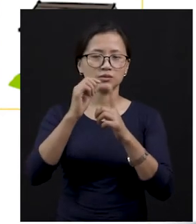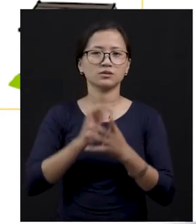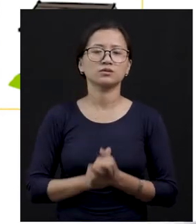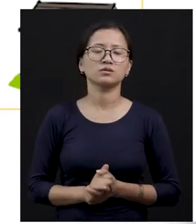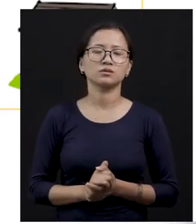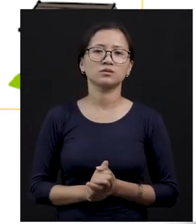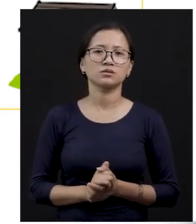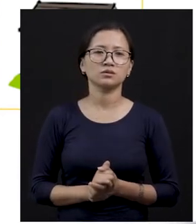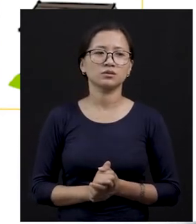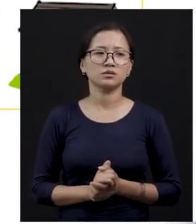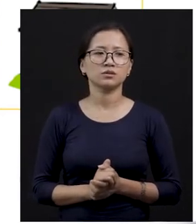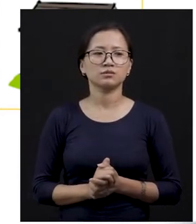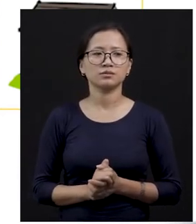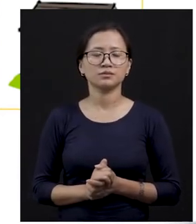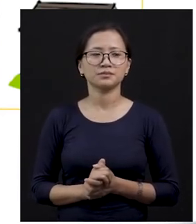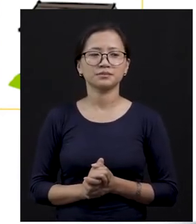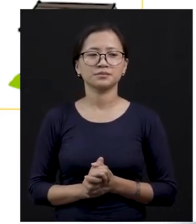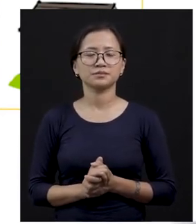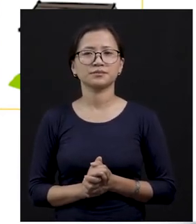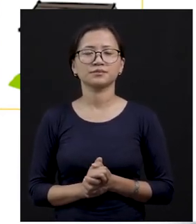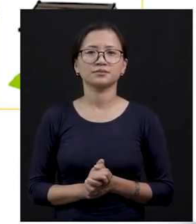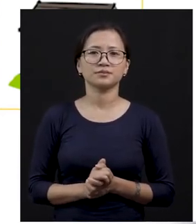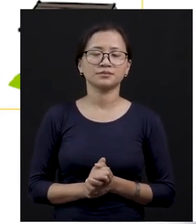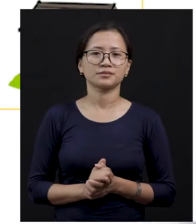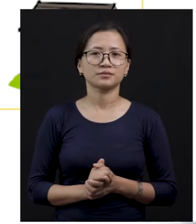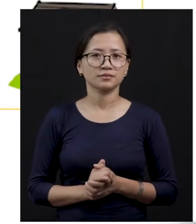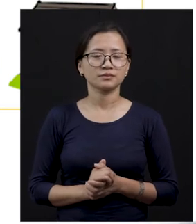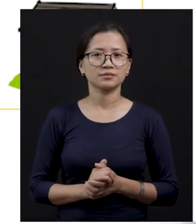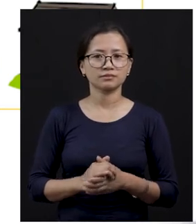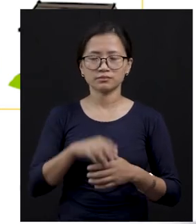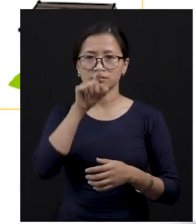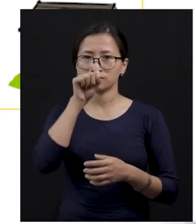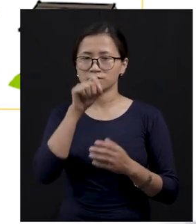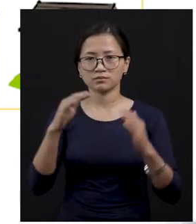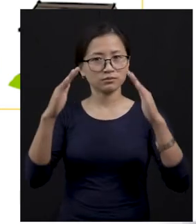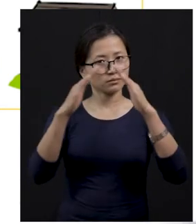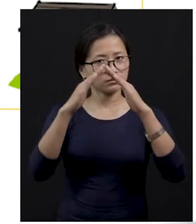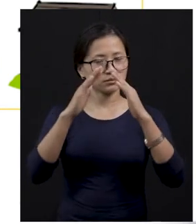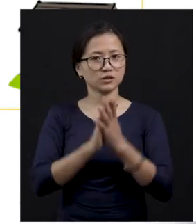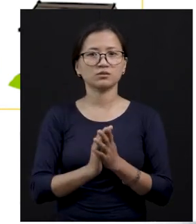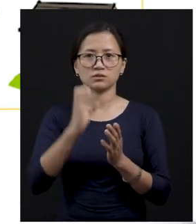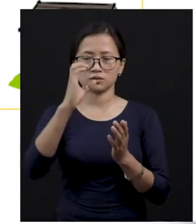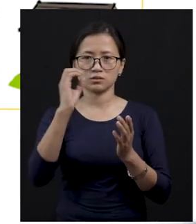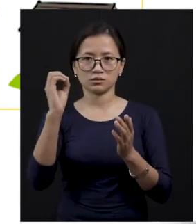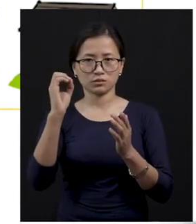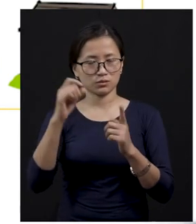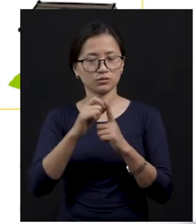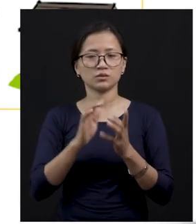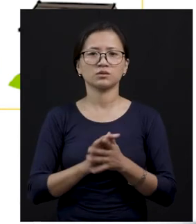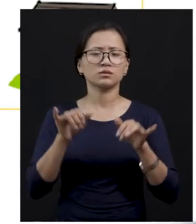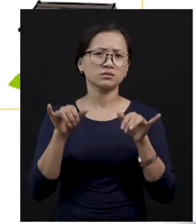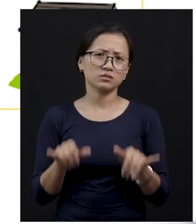-O-O-P, coop. So, hand, hand, they don't simply, you know,